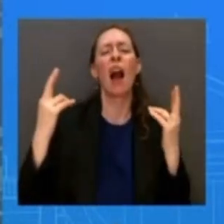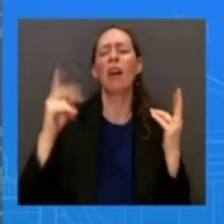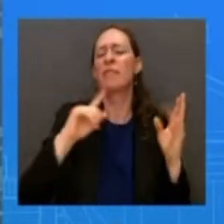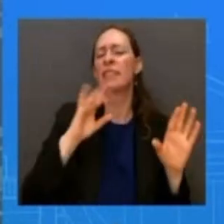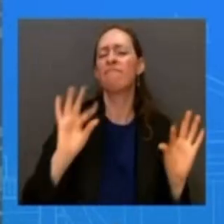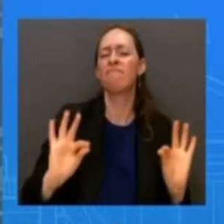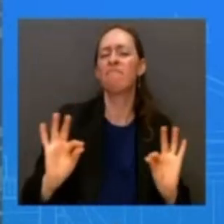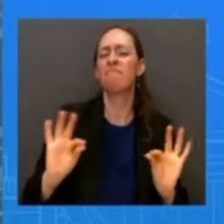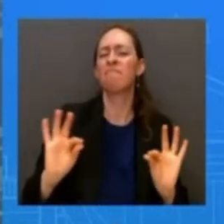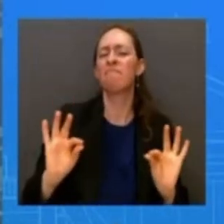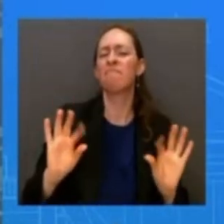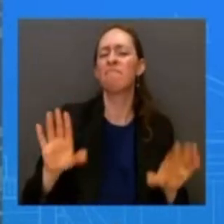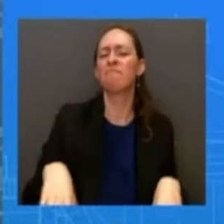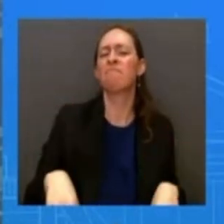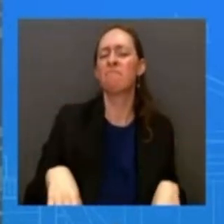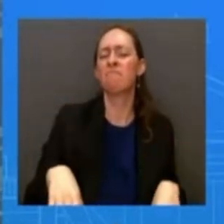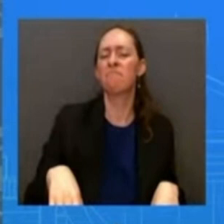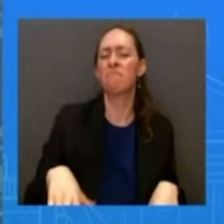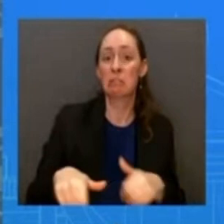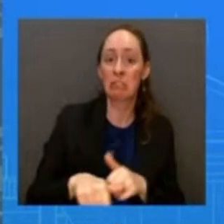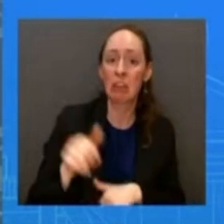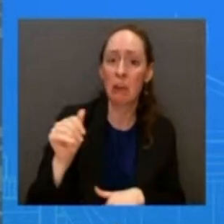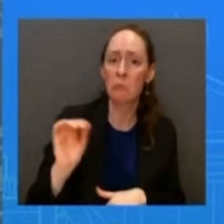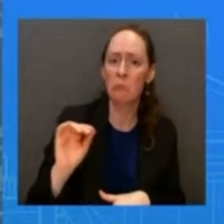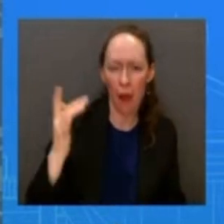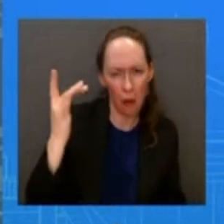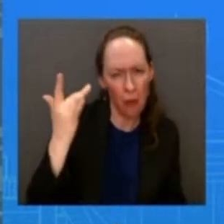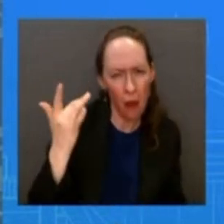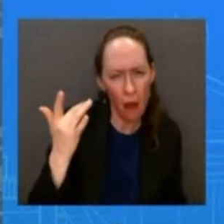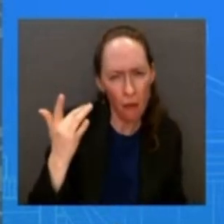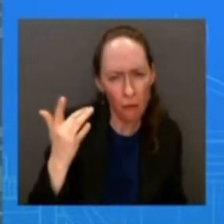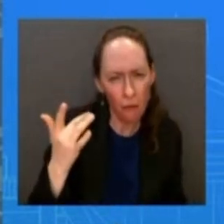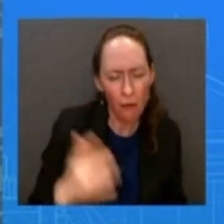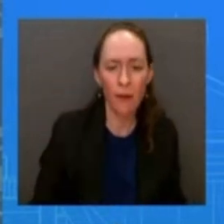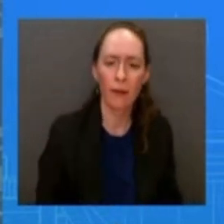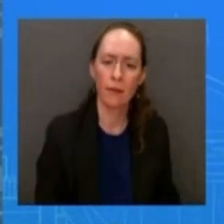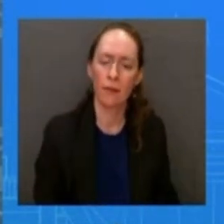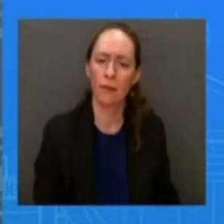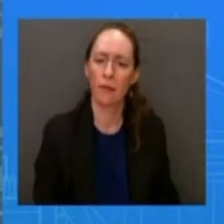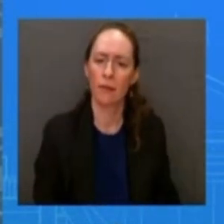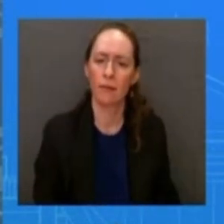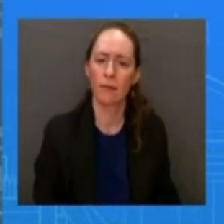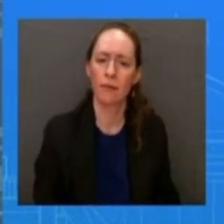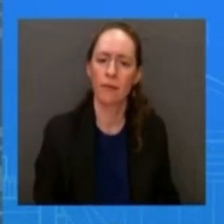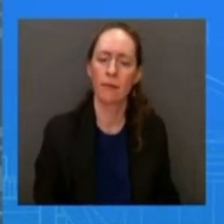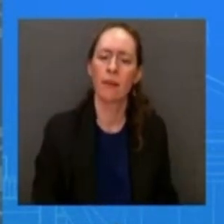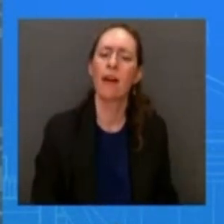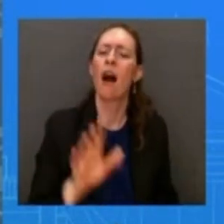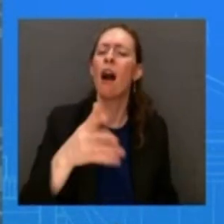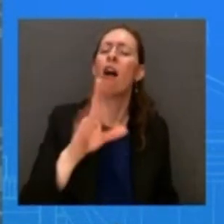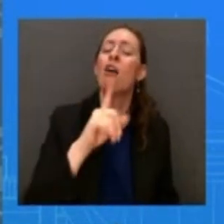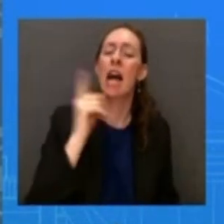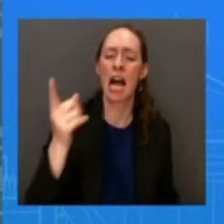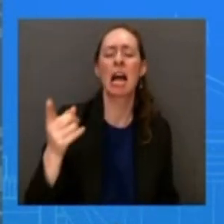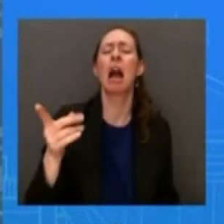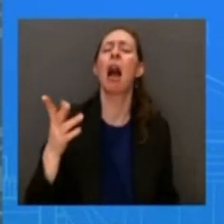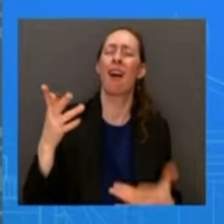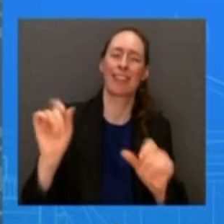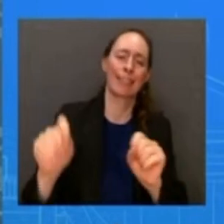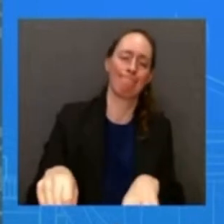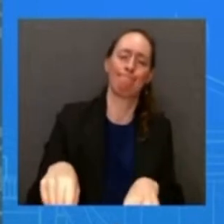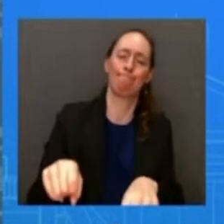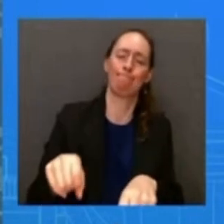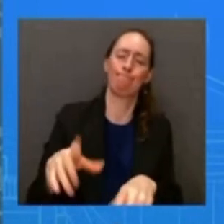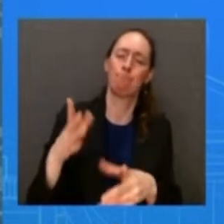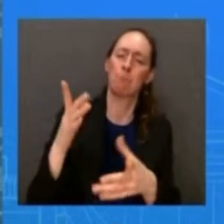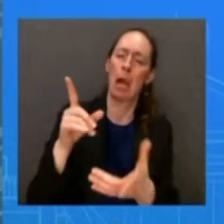is that they are considering uh there's strong consideration that these uh objects are indeed benign but just not going to get ahead of ahead of uh